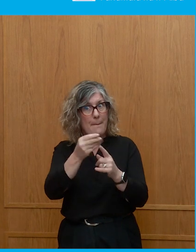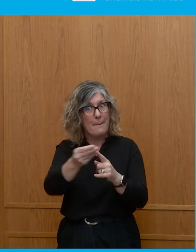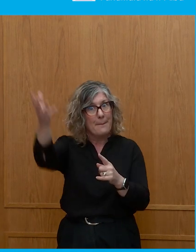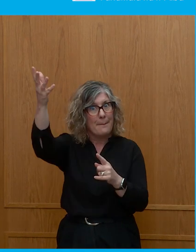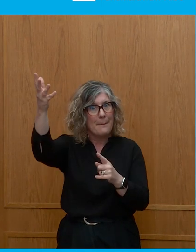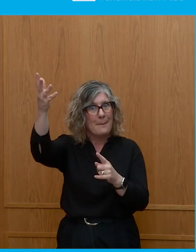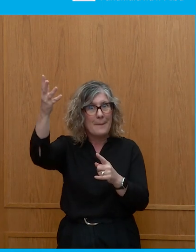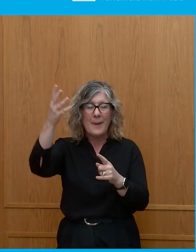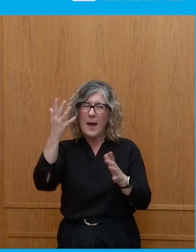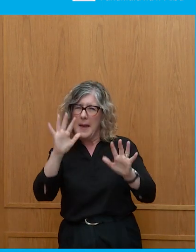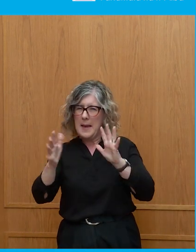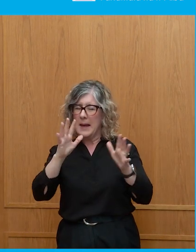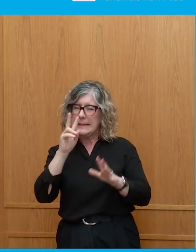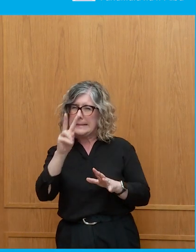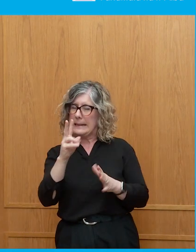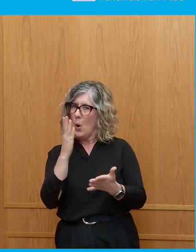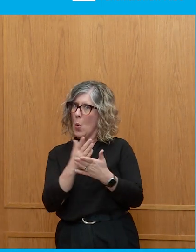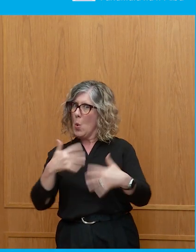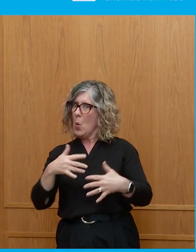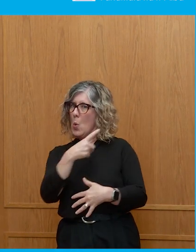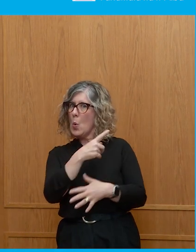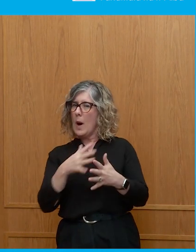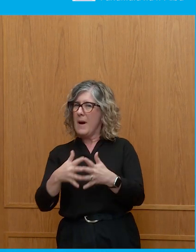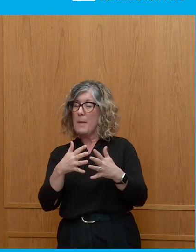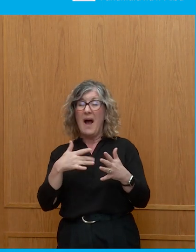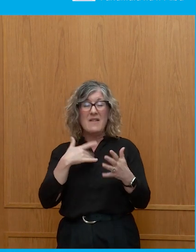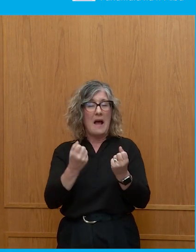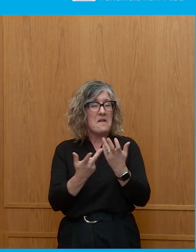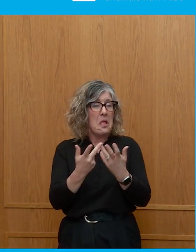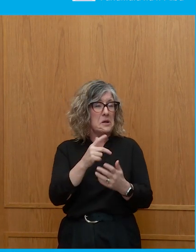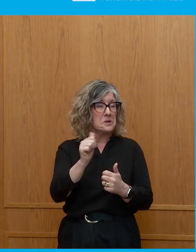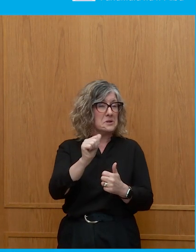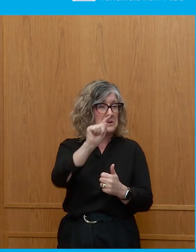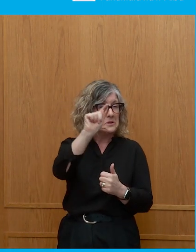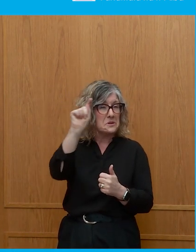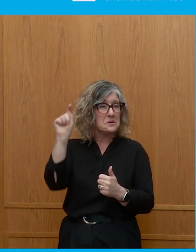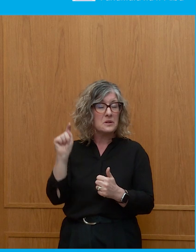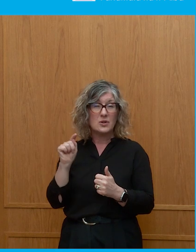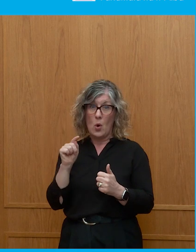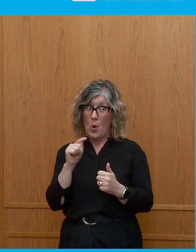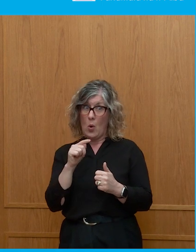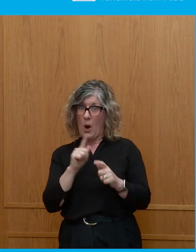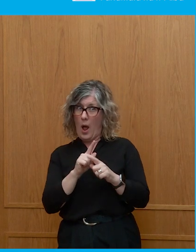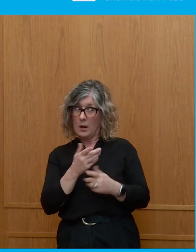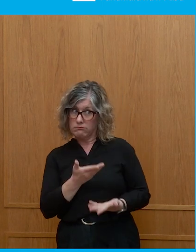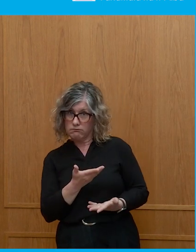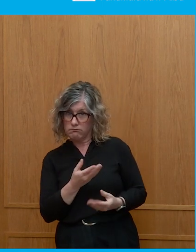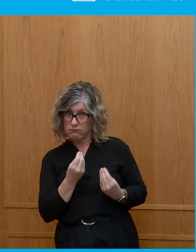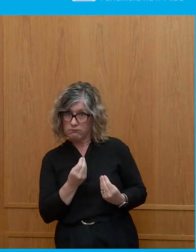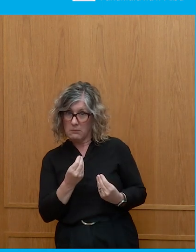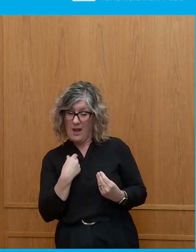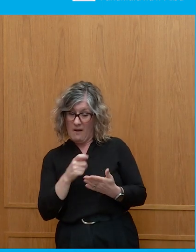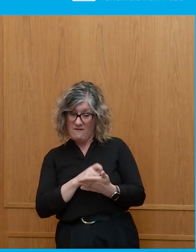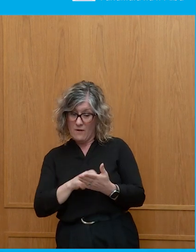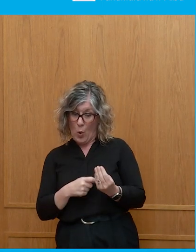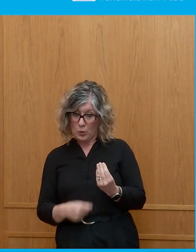in the United States, but it is certainly not limited to the United States, questioning the veracity or validity of a vote before it